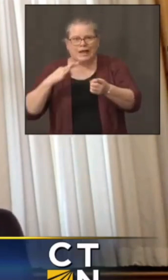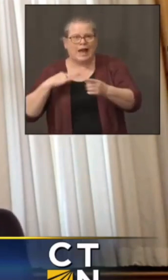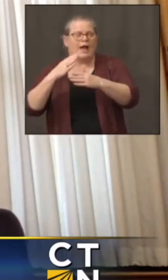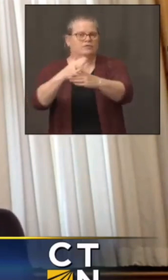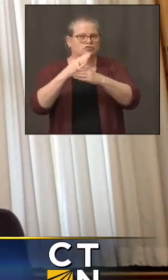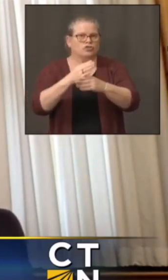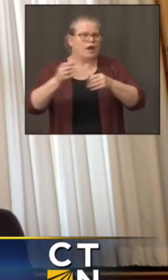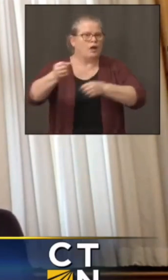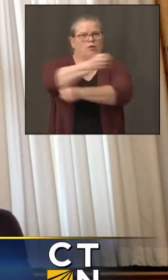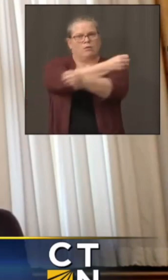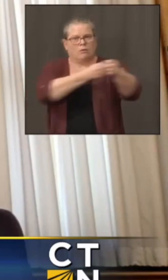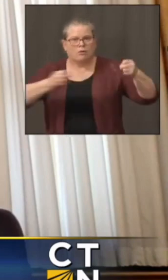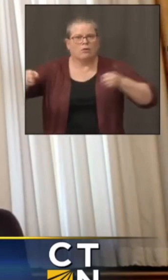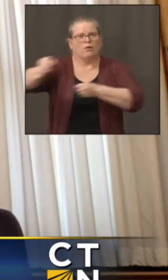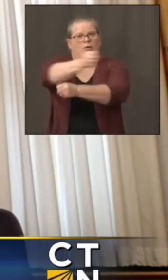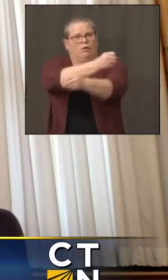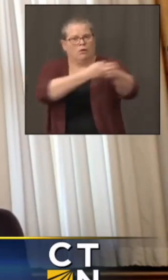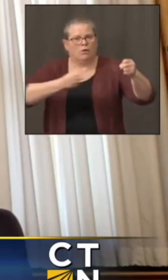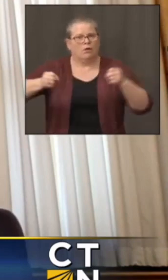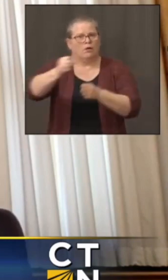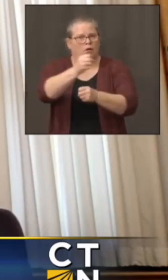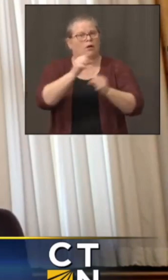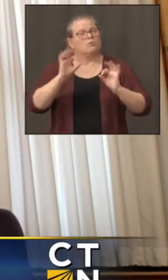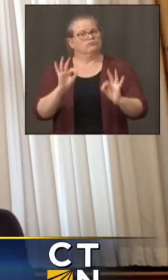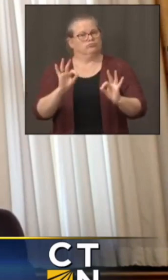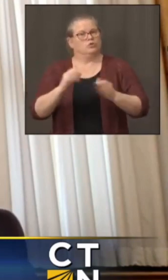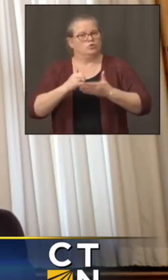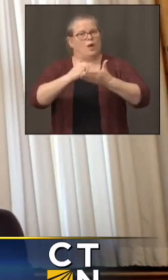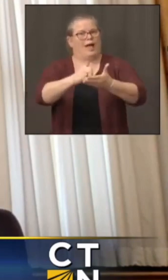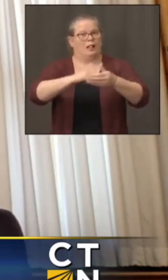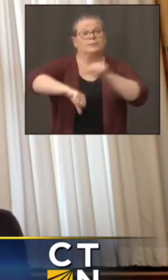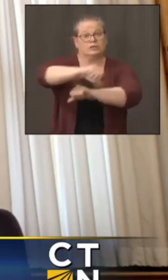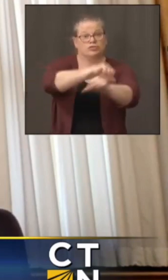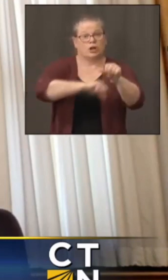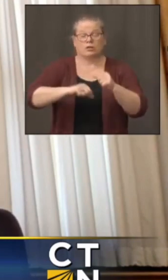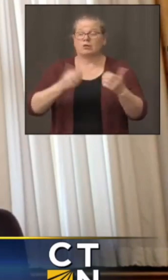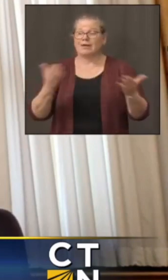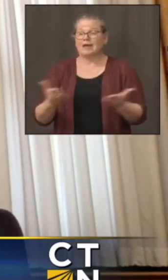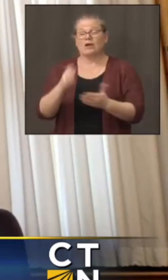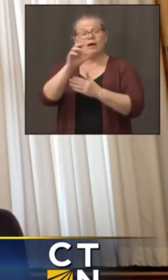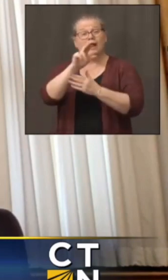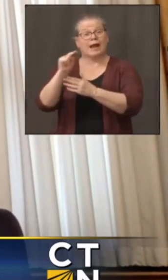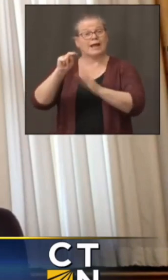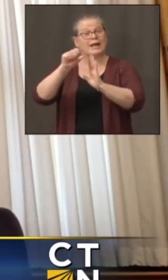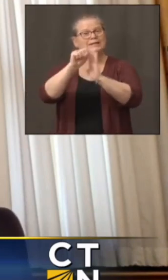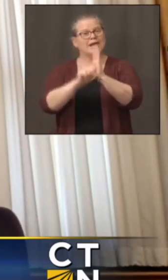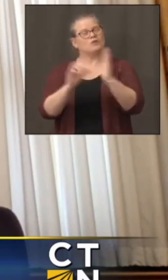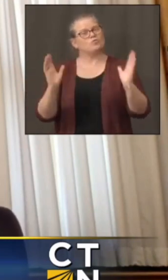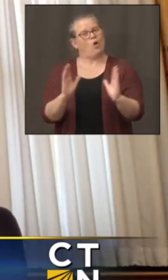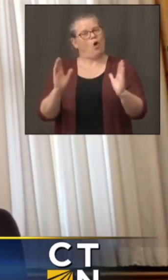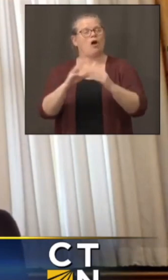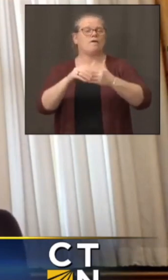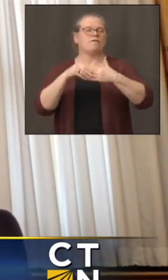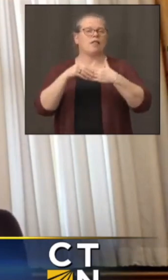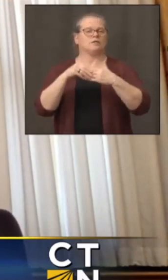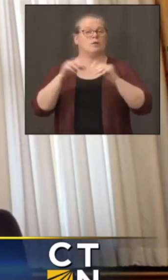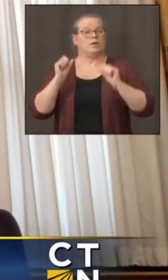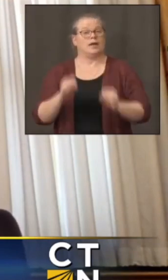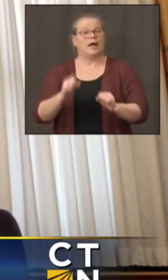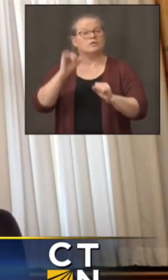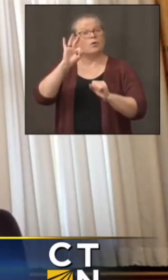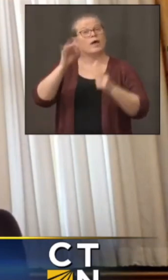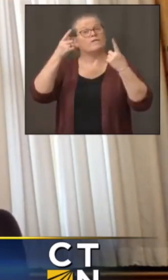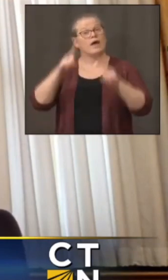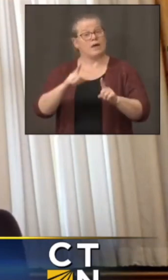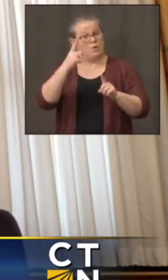we're a small enough state where we can have that flexibility that means that even if one particular county was experiencing